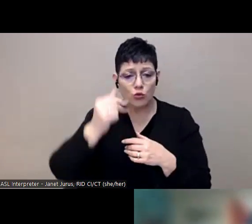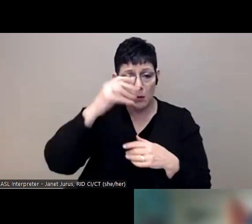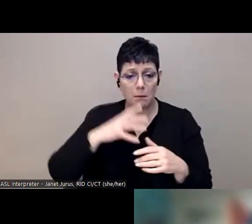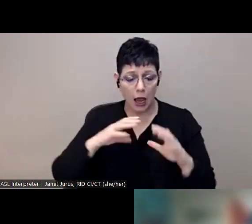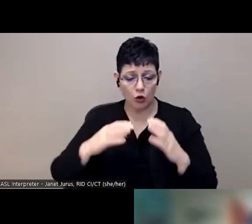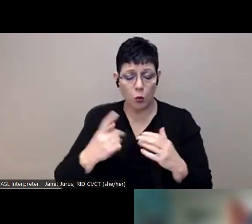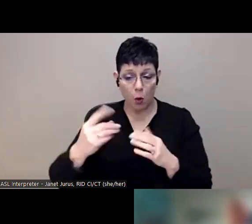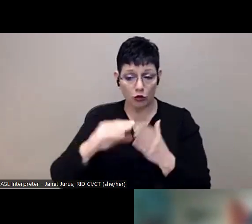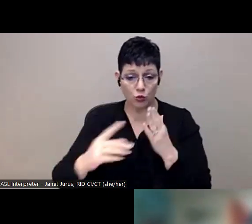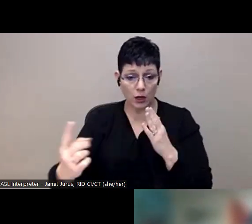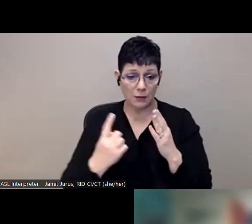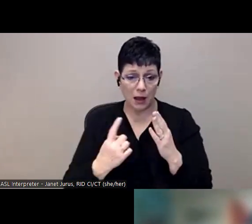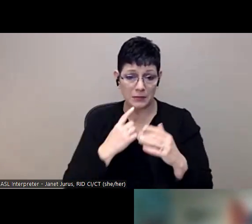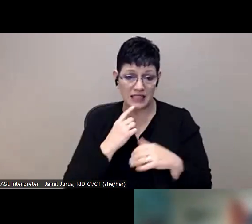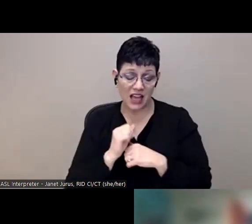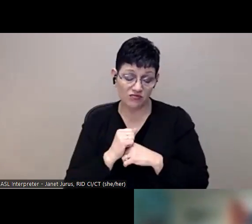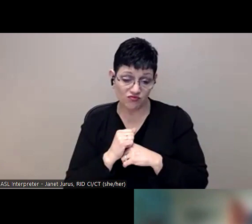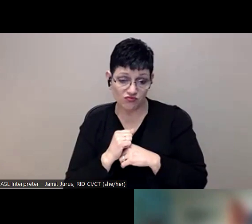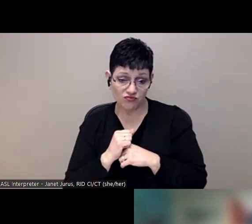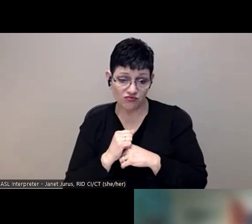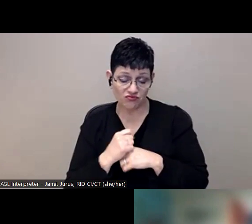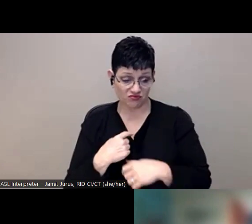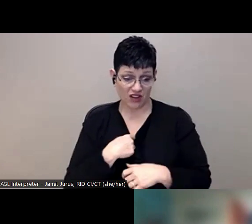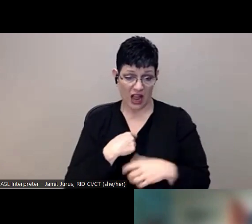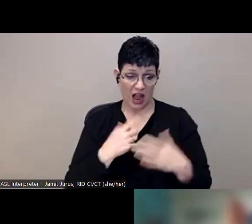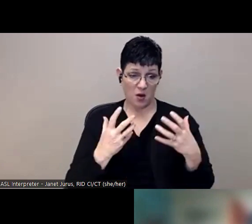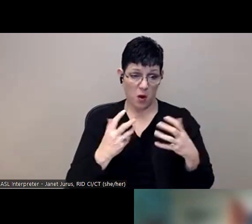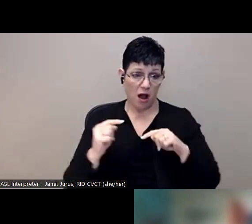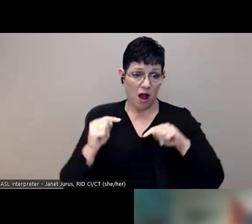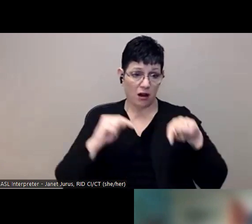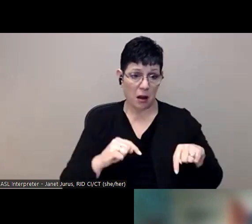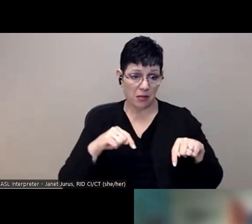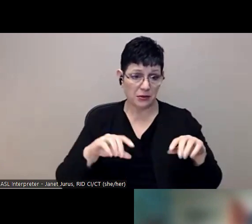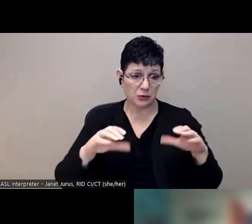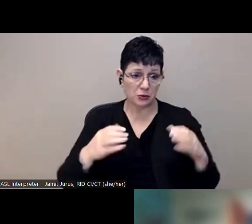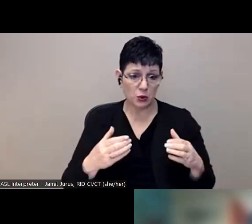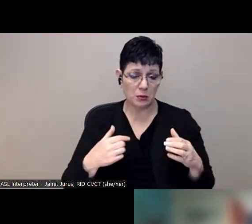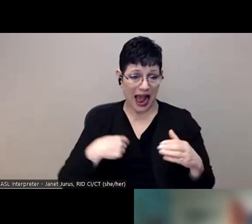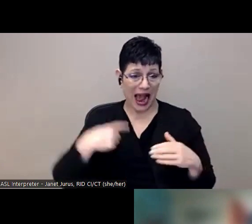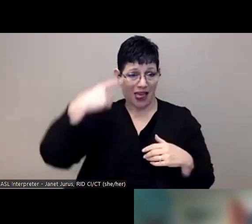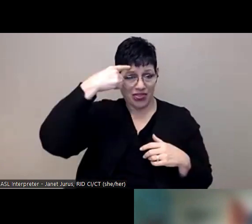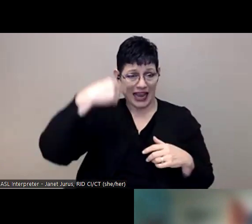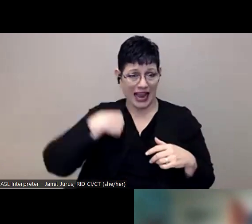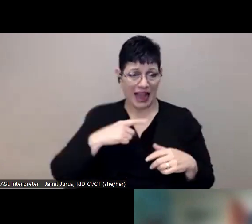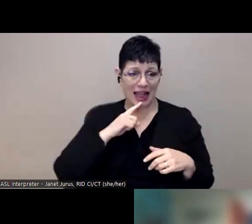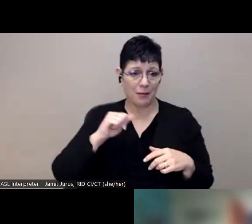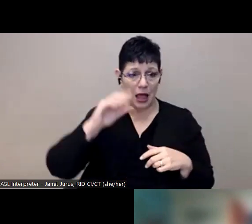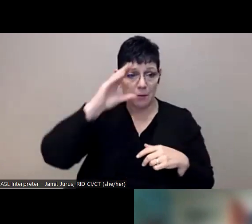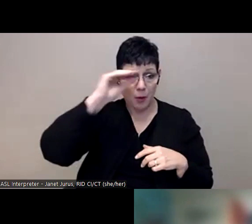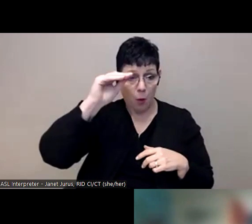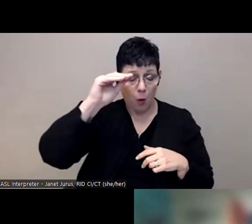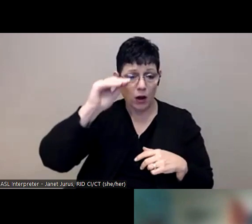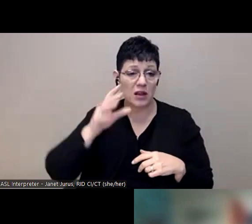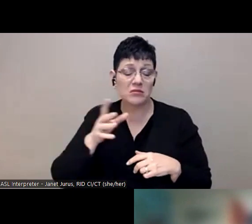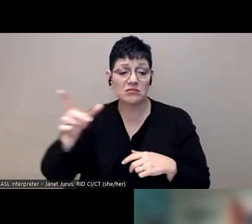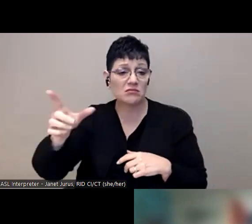student came up and they said, I would like to come to boys groups. I think I'm a boy and my family doesn't believe